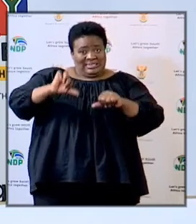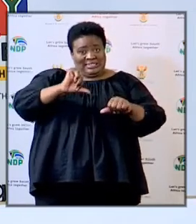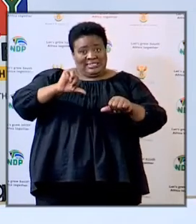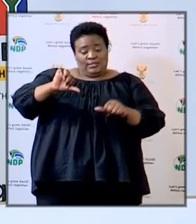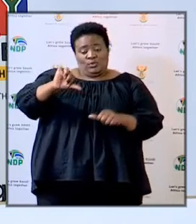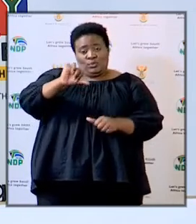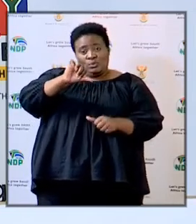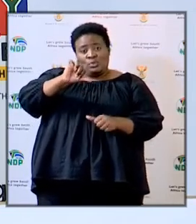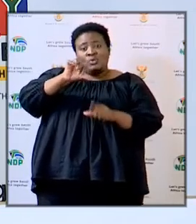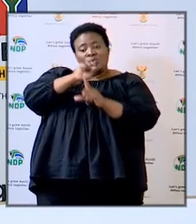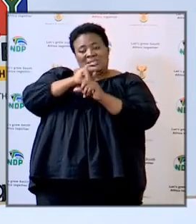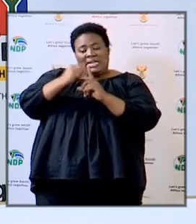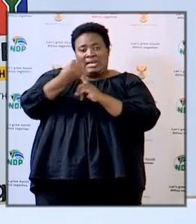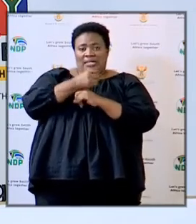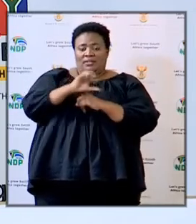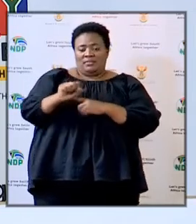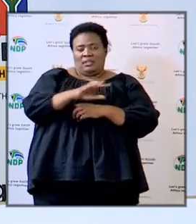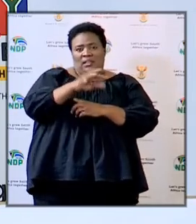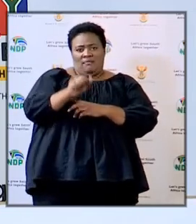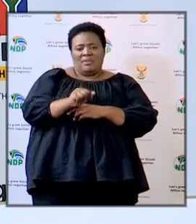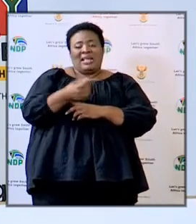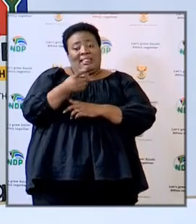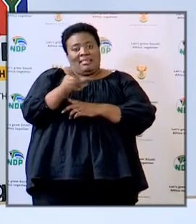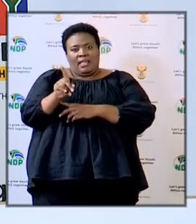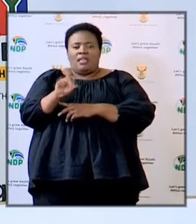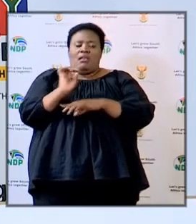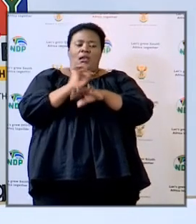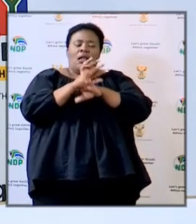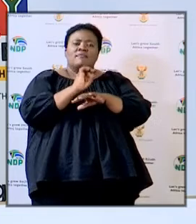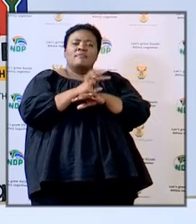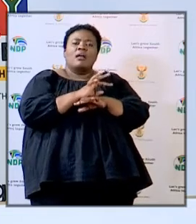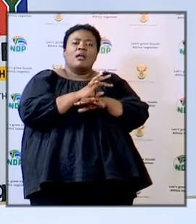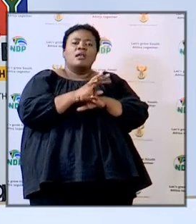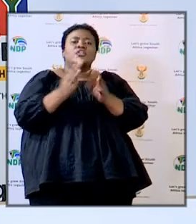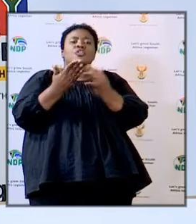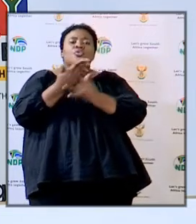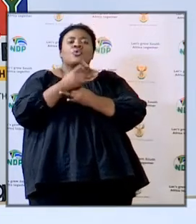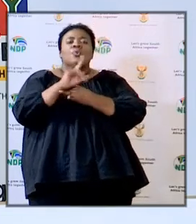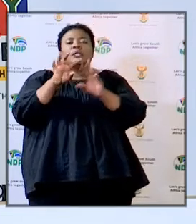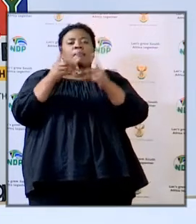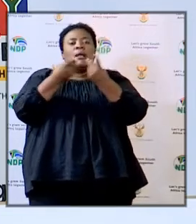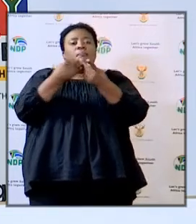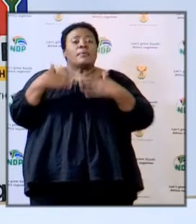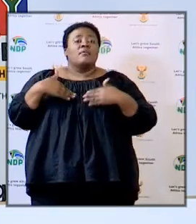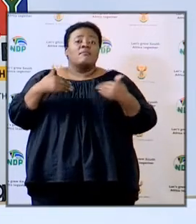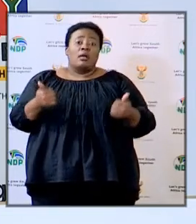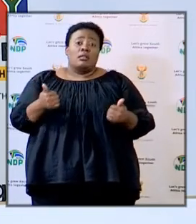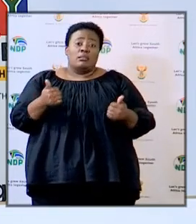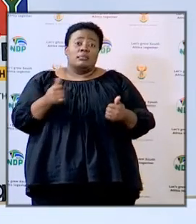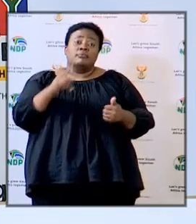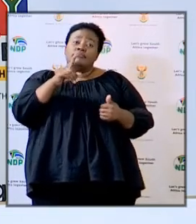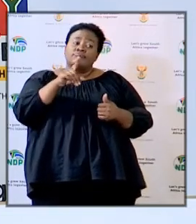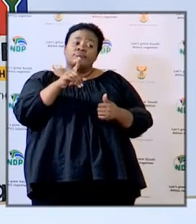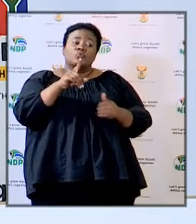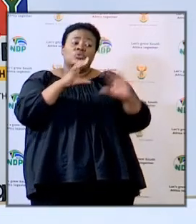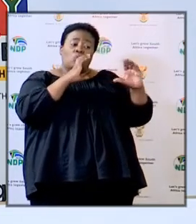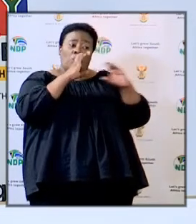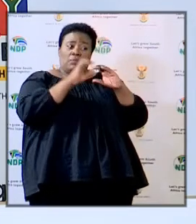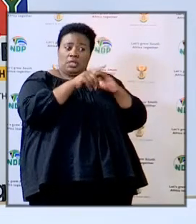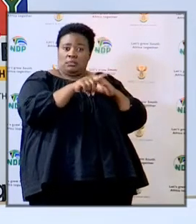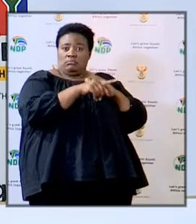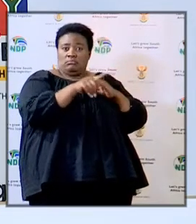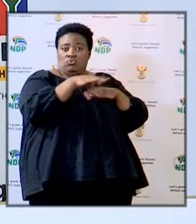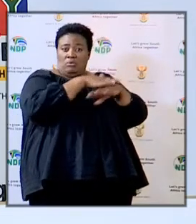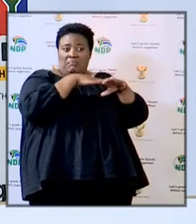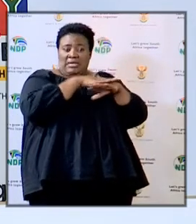South Africa also advised through the department of health to say communicate with the department of basic